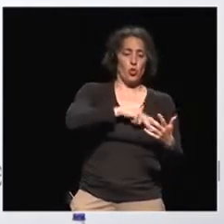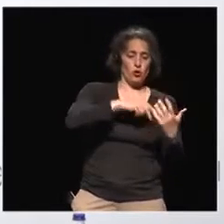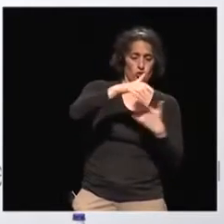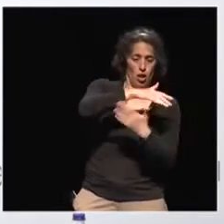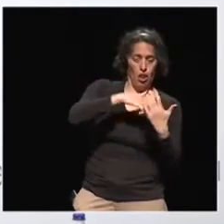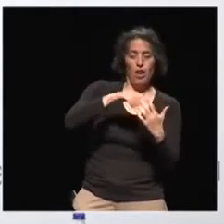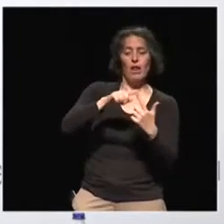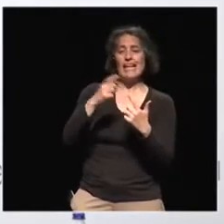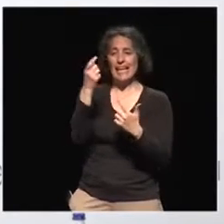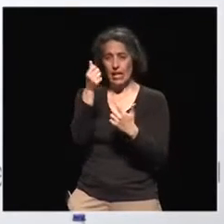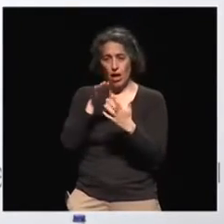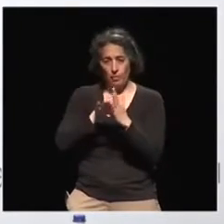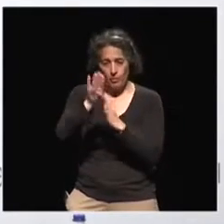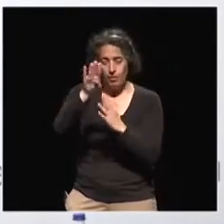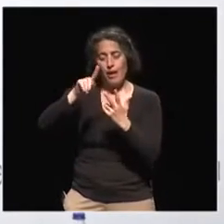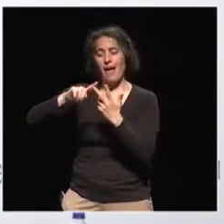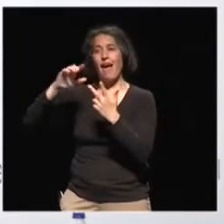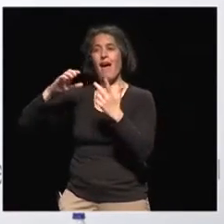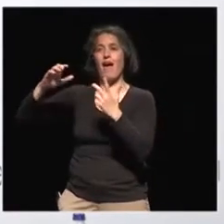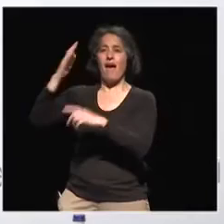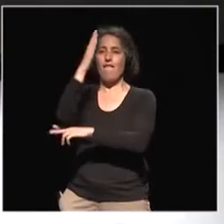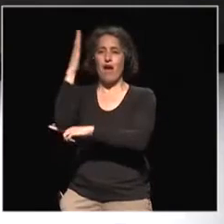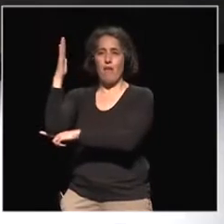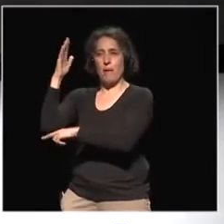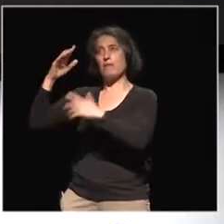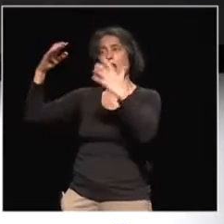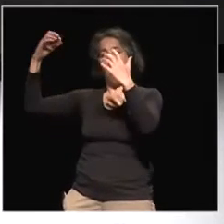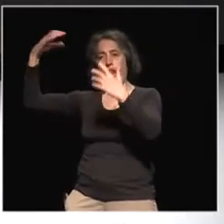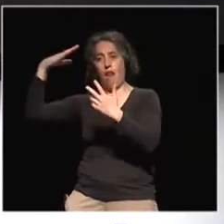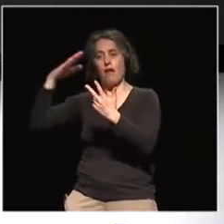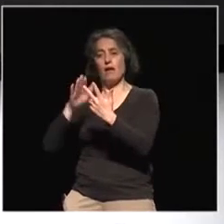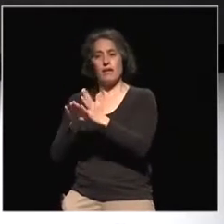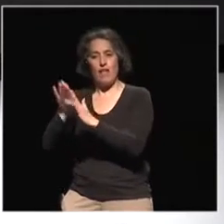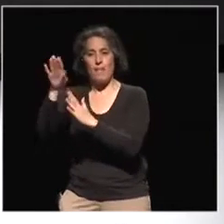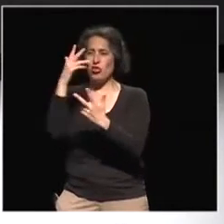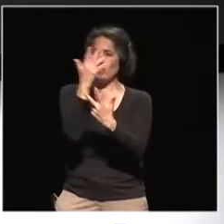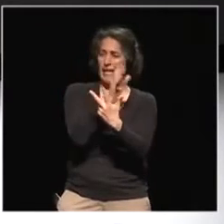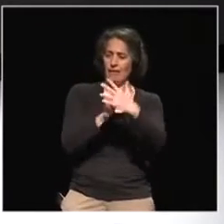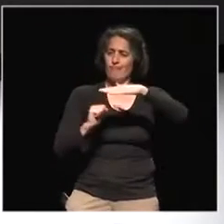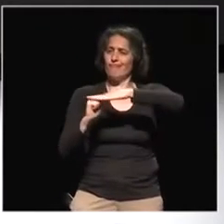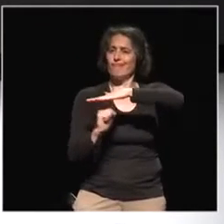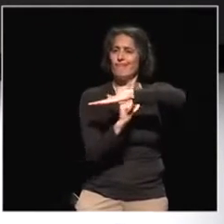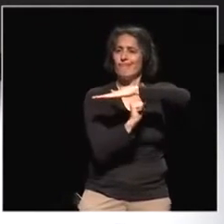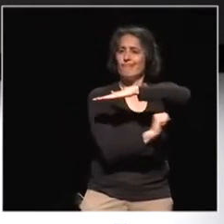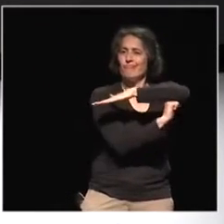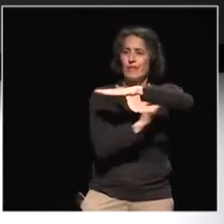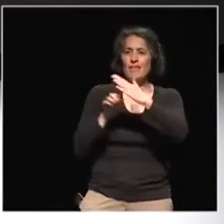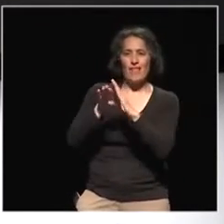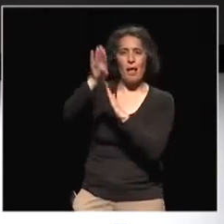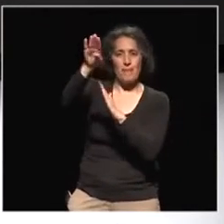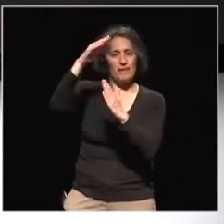environmental development, but then there's nothing really referring to the ideas and the values that we're supposed to,